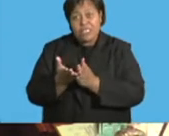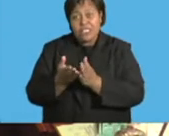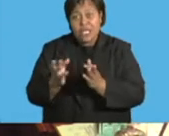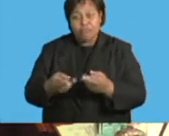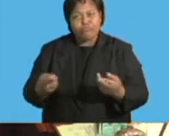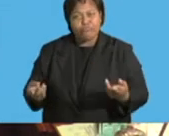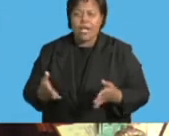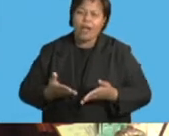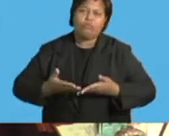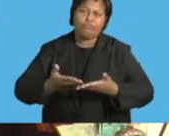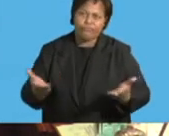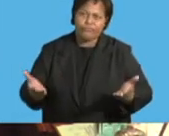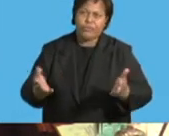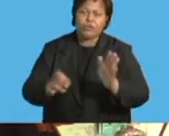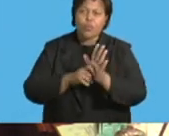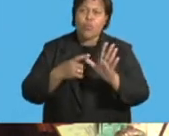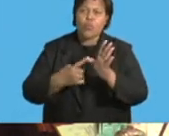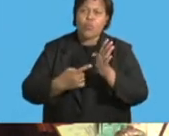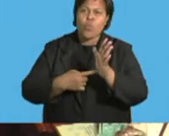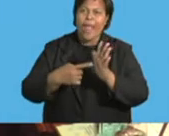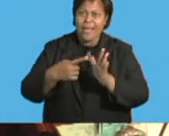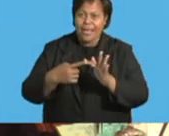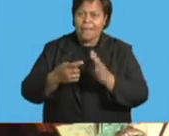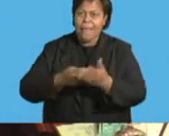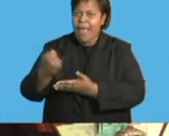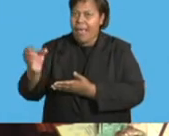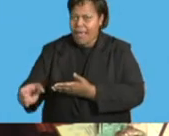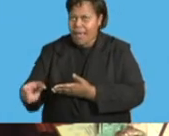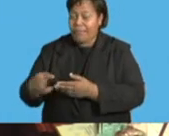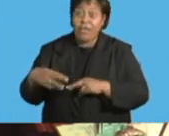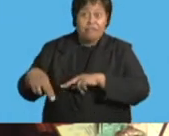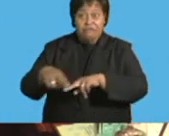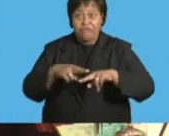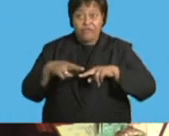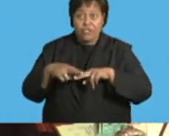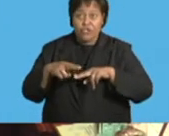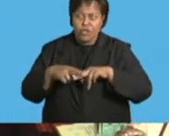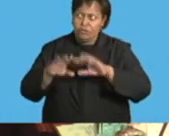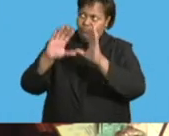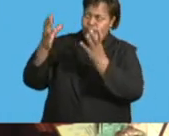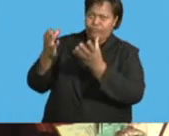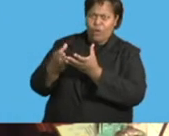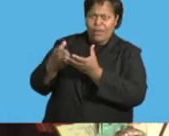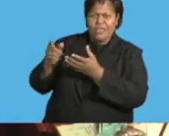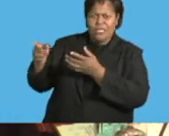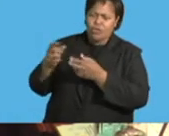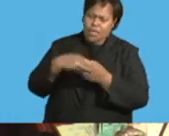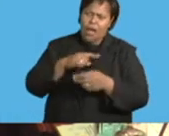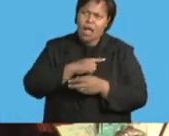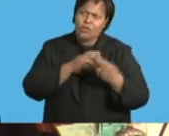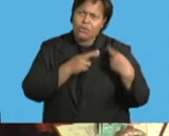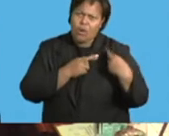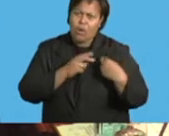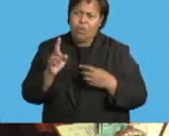ratepayers. Fiji is evolving through globalization and the appointed special administrators are tasked to proactively